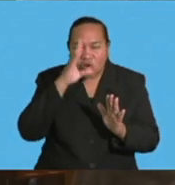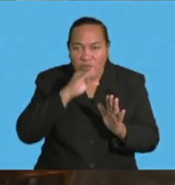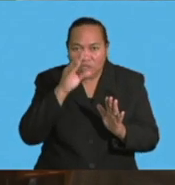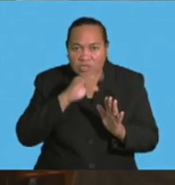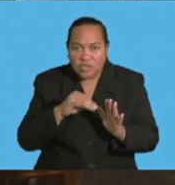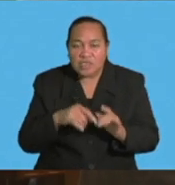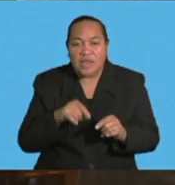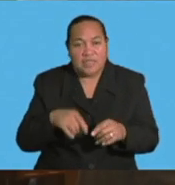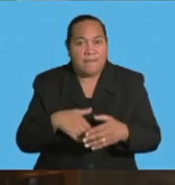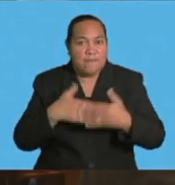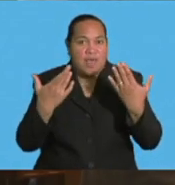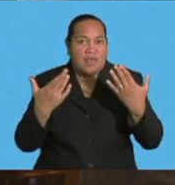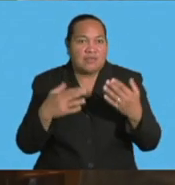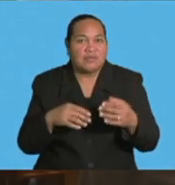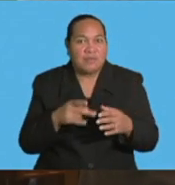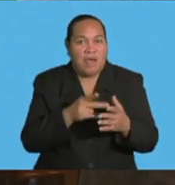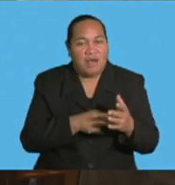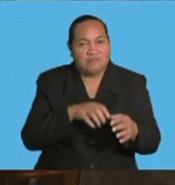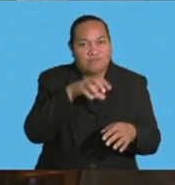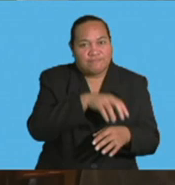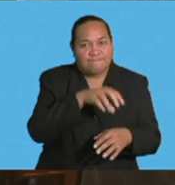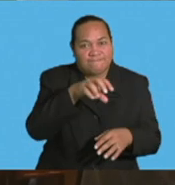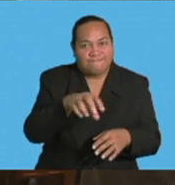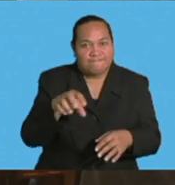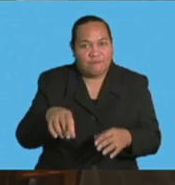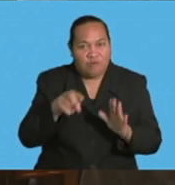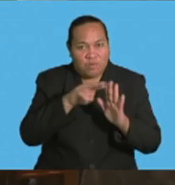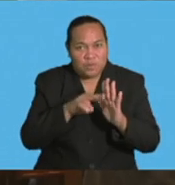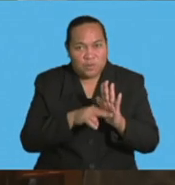component of the project as well. We already have